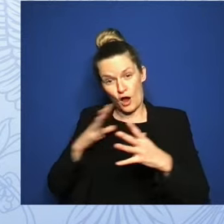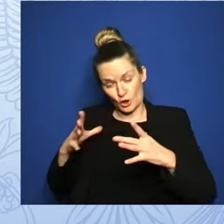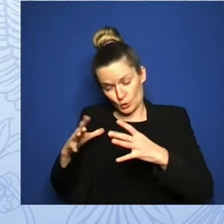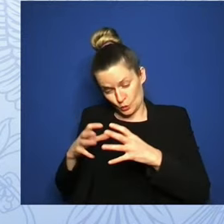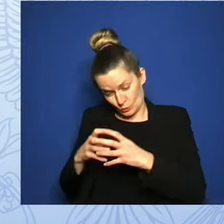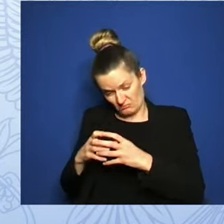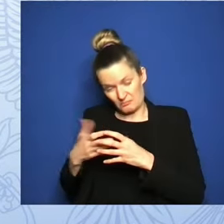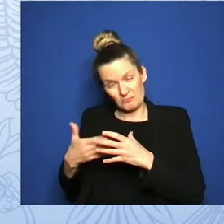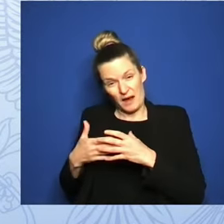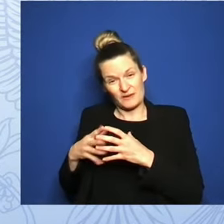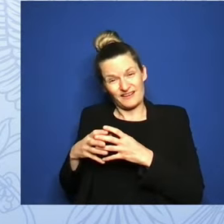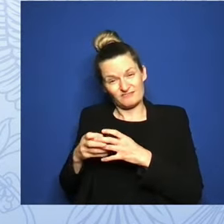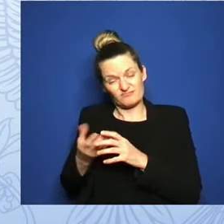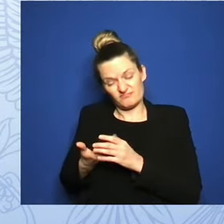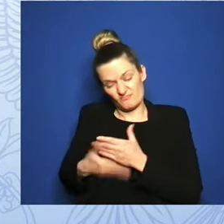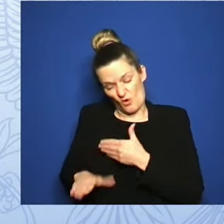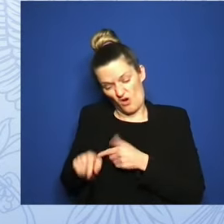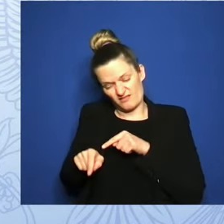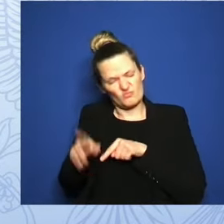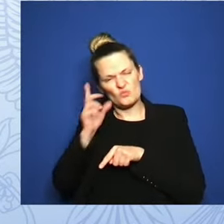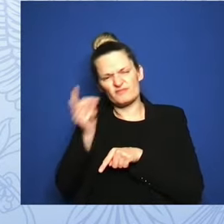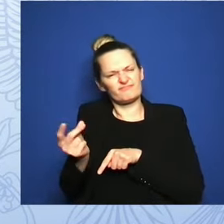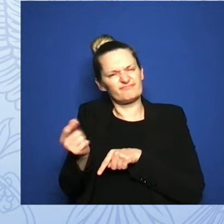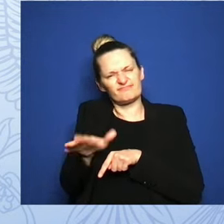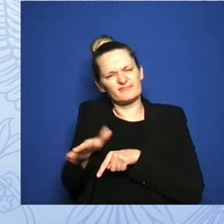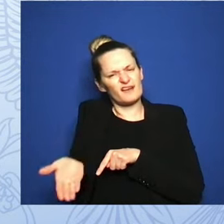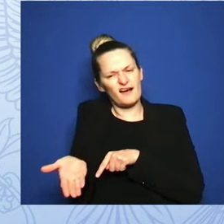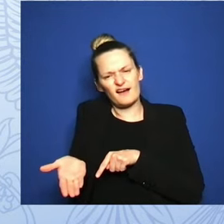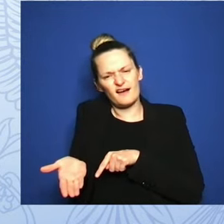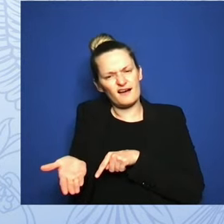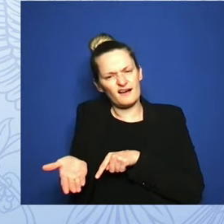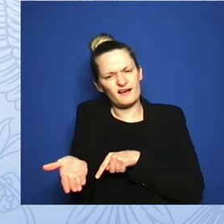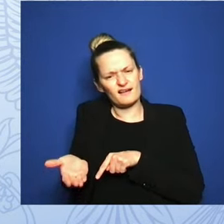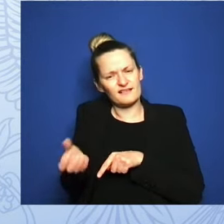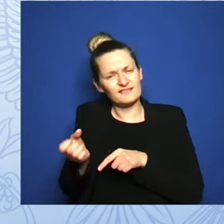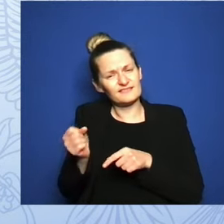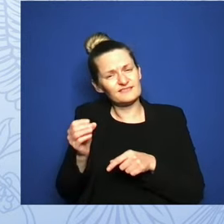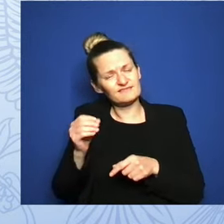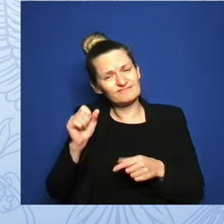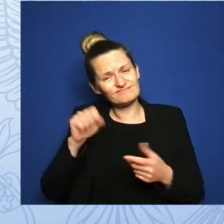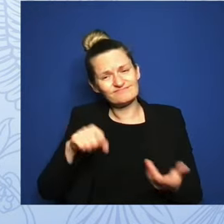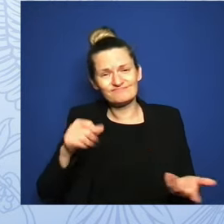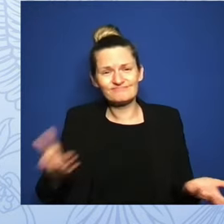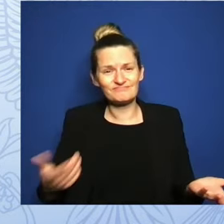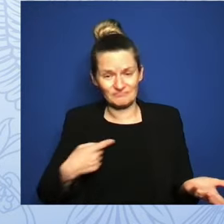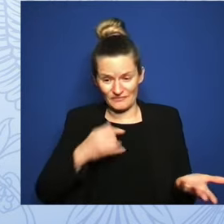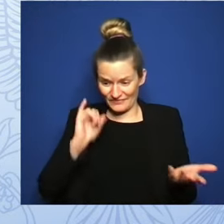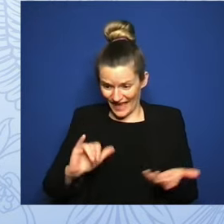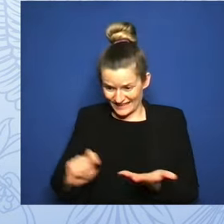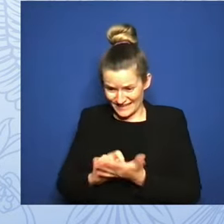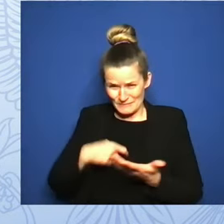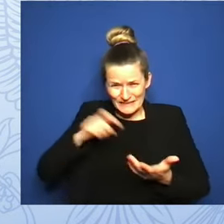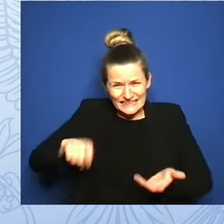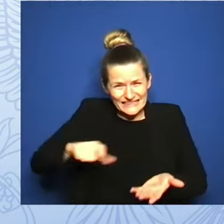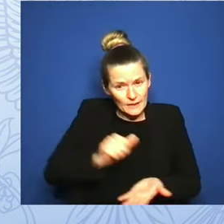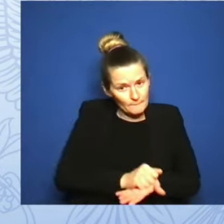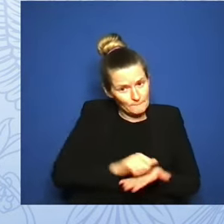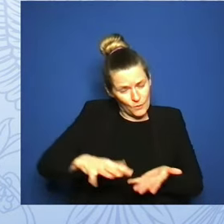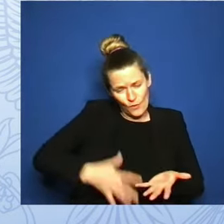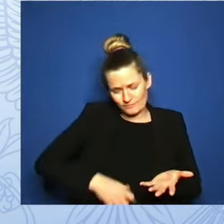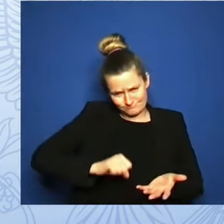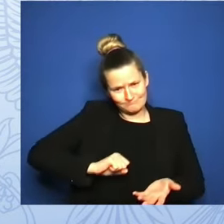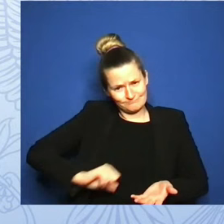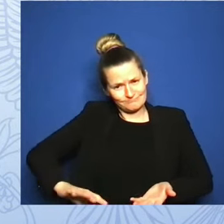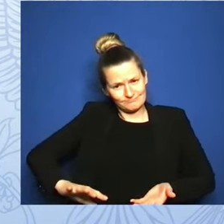always been a termination. Yes, an abortion. And until that happened, my life would be at